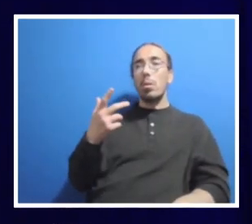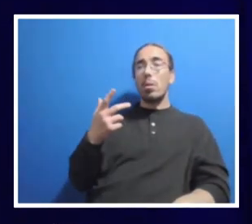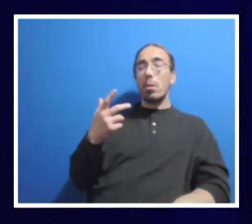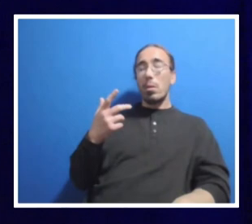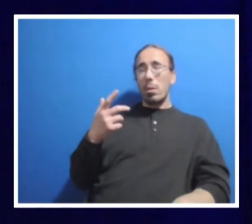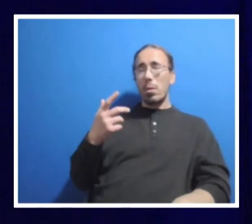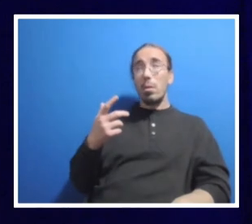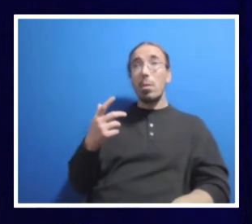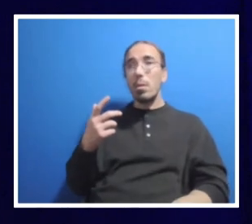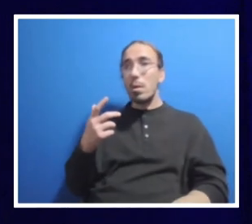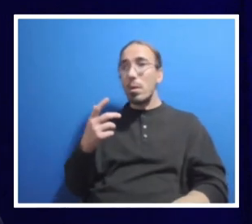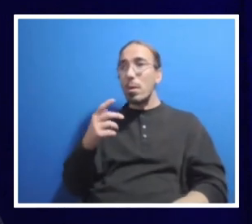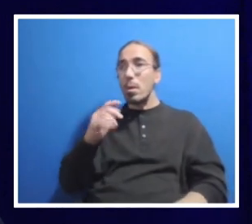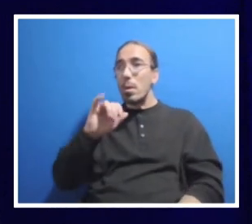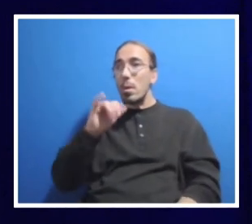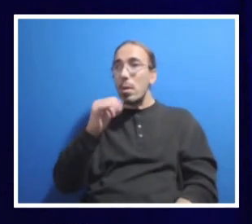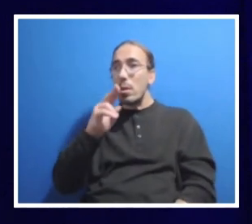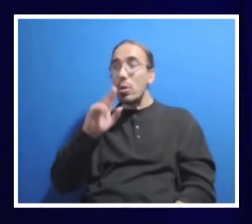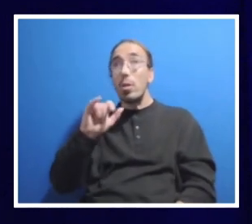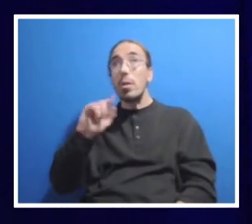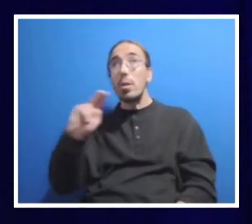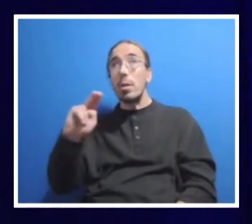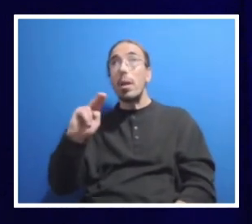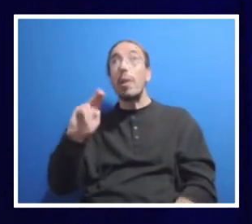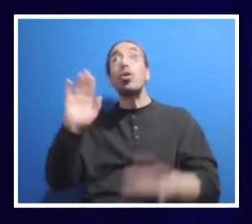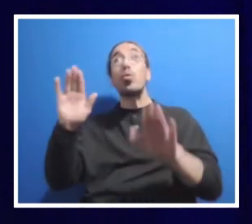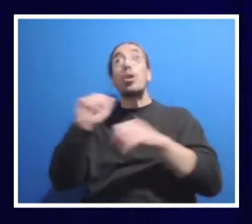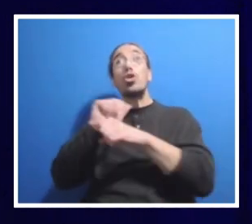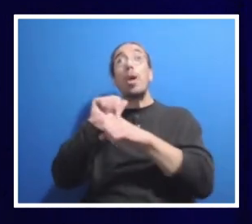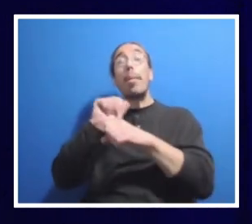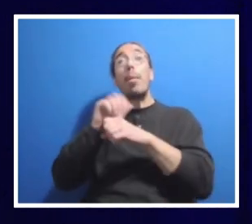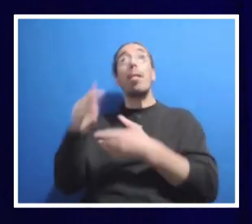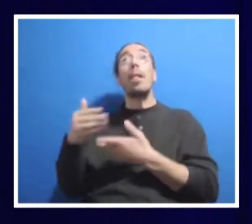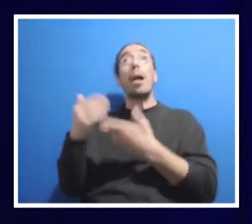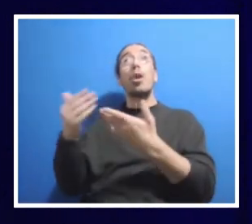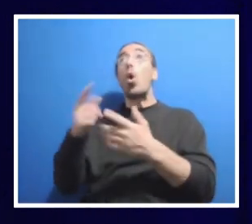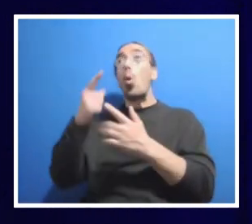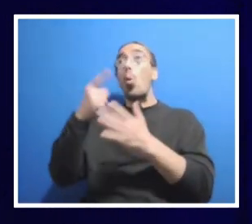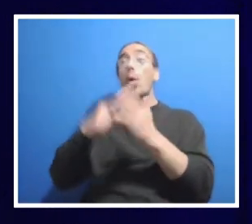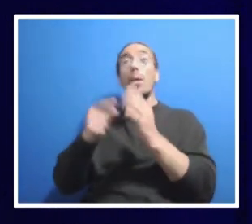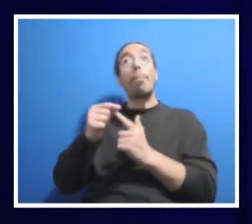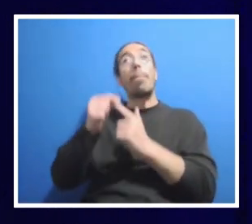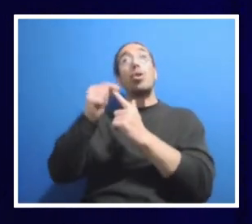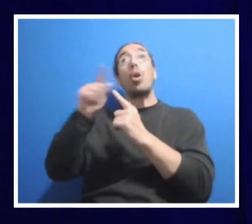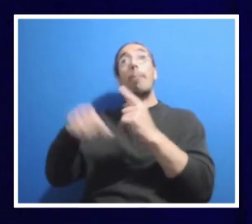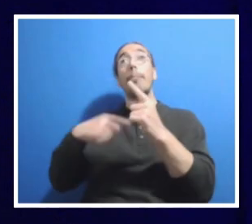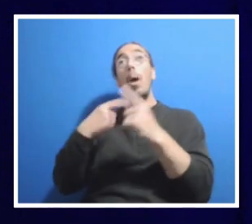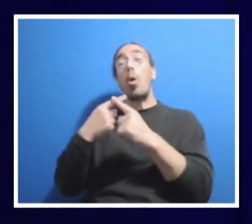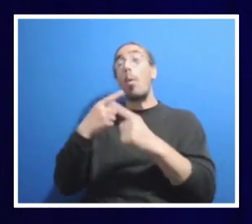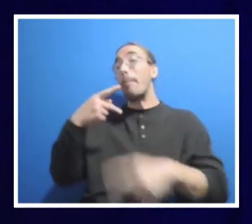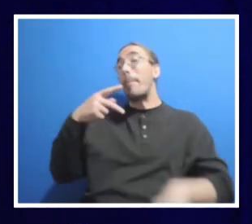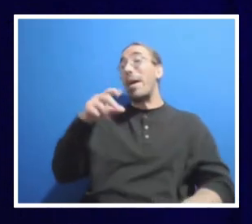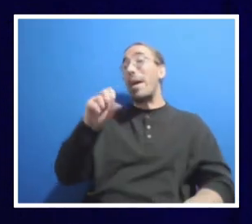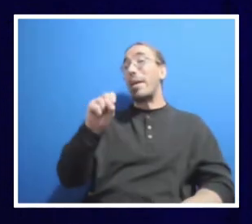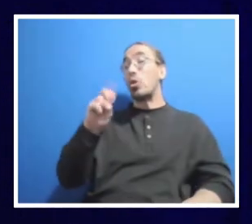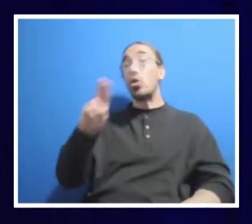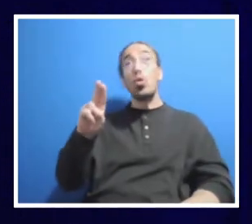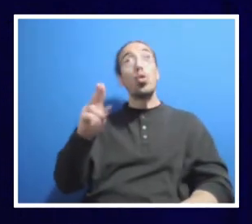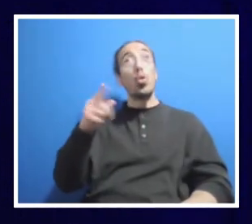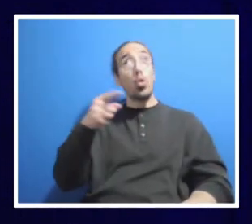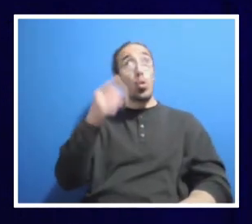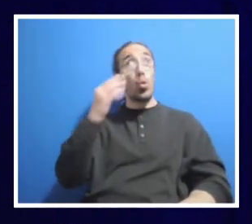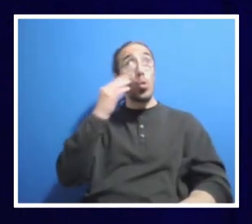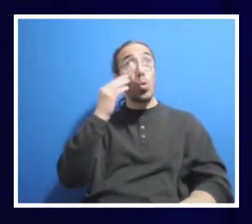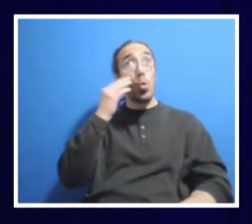Justin actually did a great job of laying out what is so special about Penn State. I mean, some of you may know, I don't know why you would.